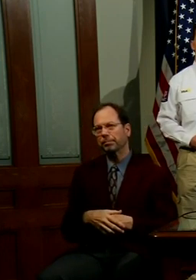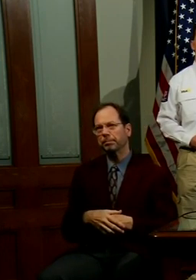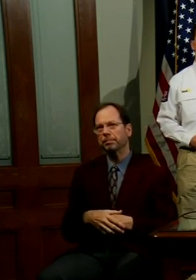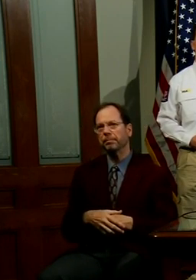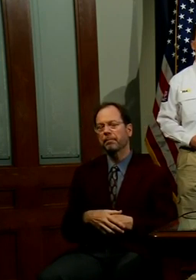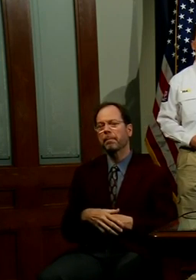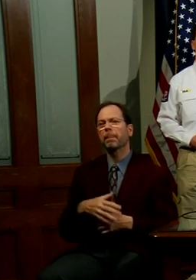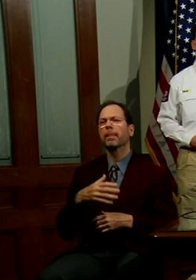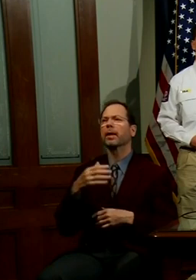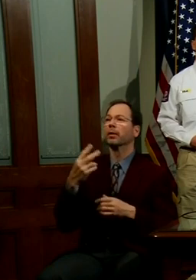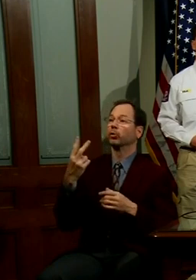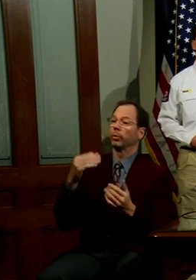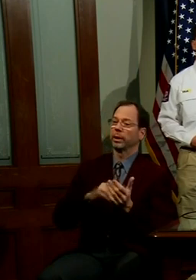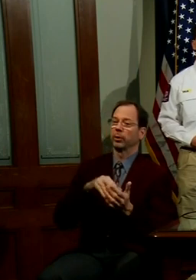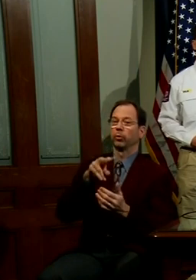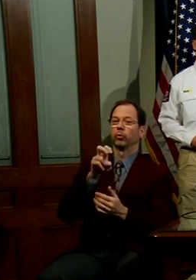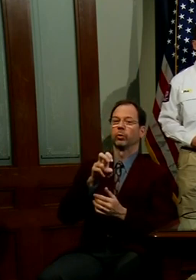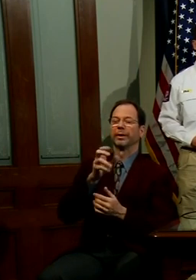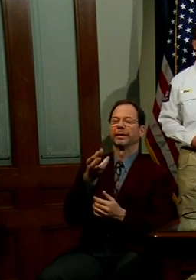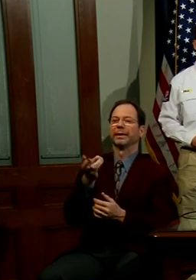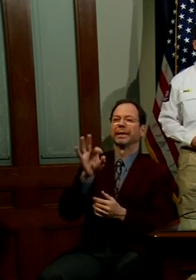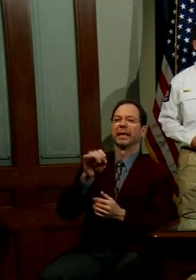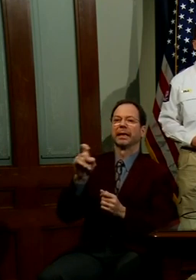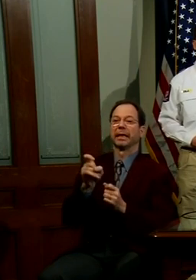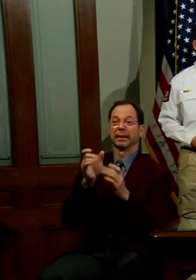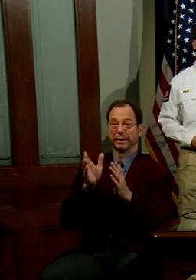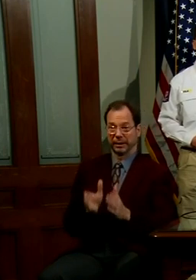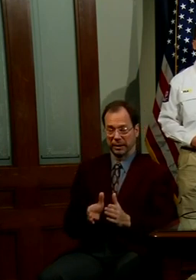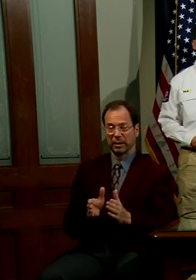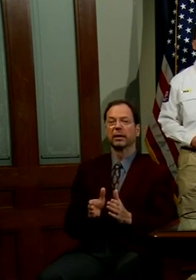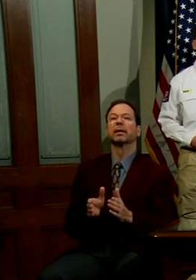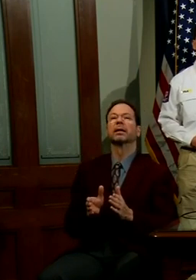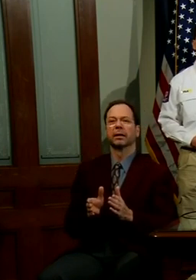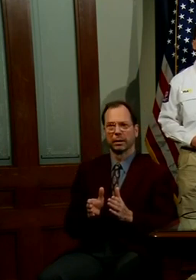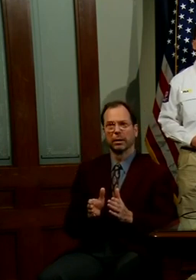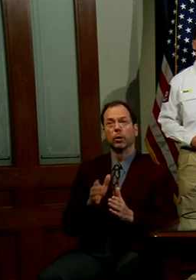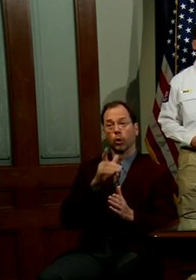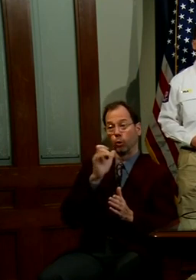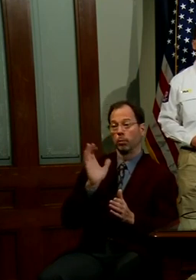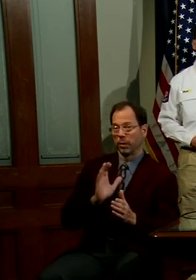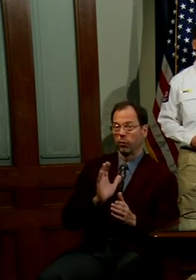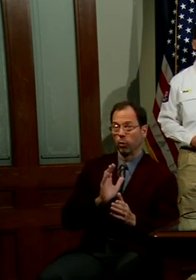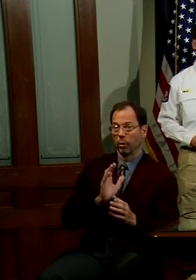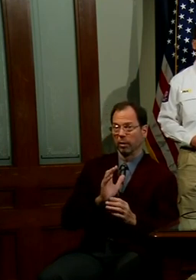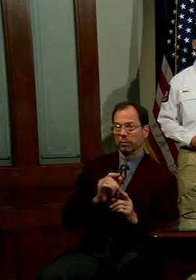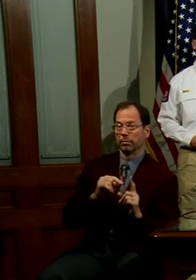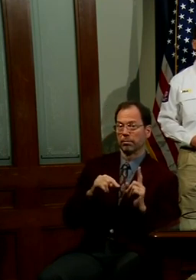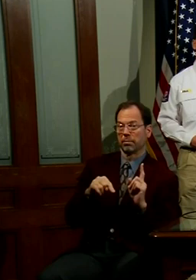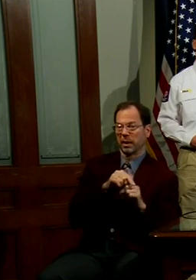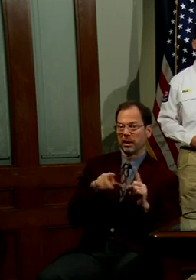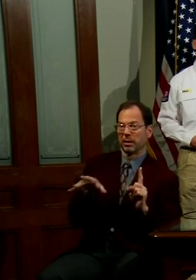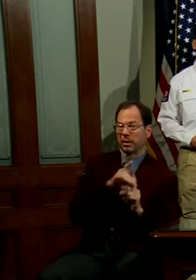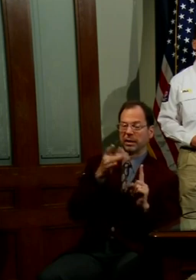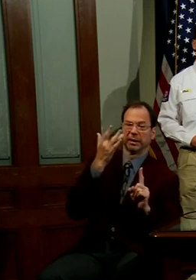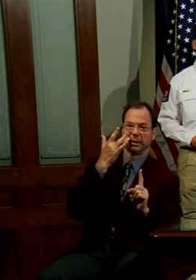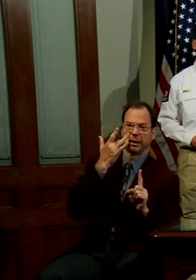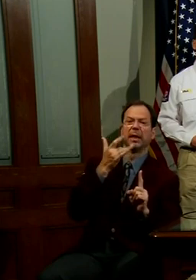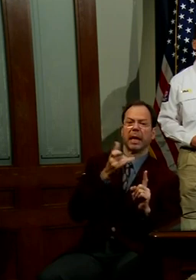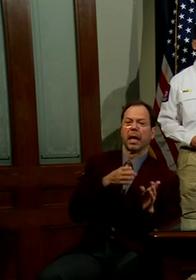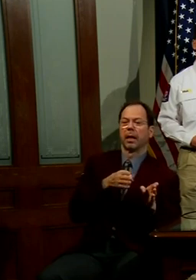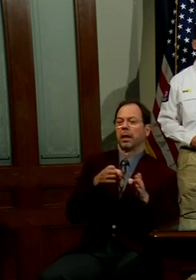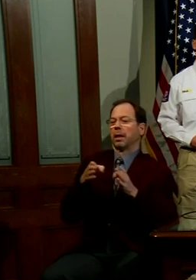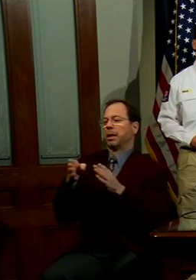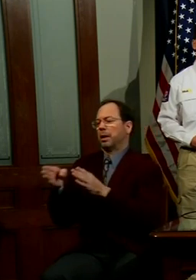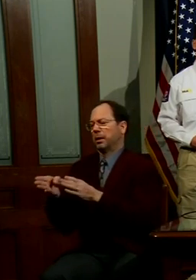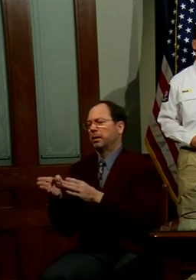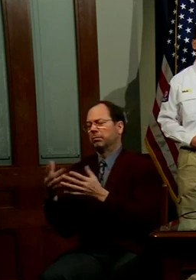there are 2,269 Texans who had tested positive for COVID-19 but who are now categorized as